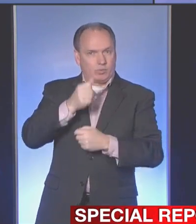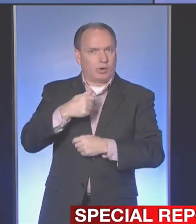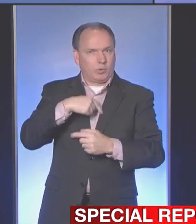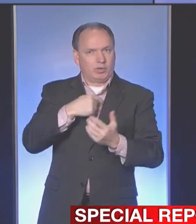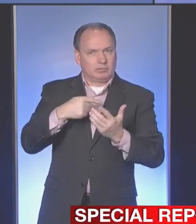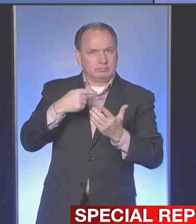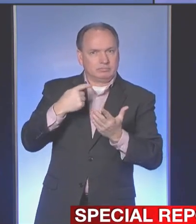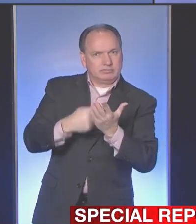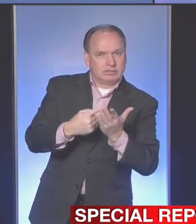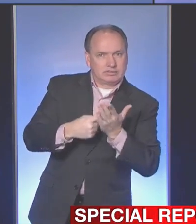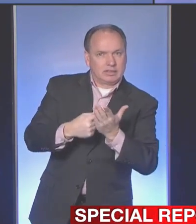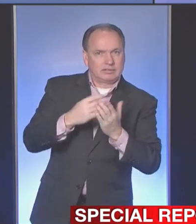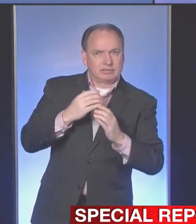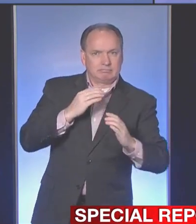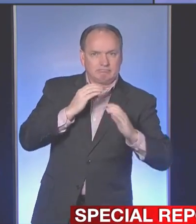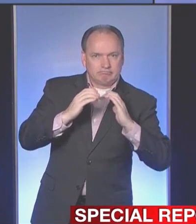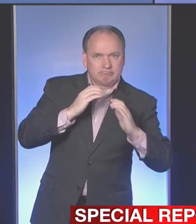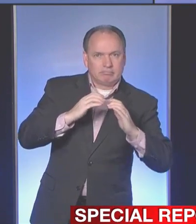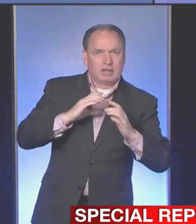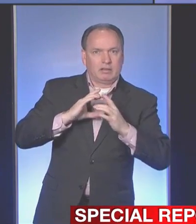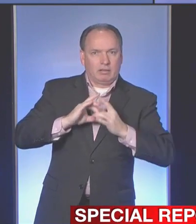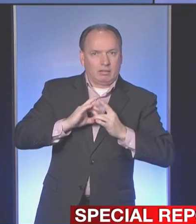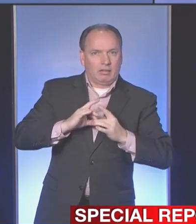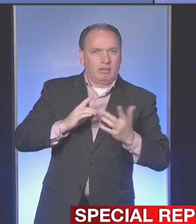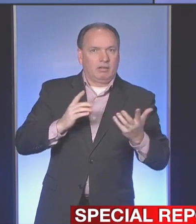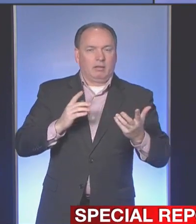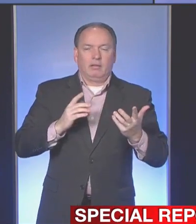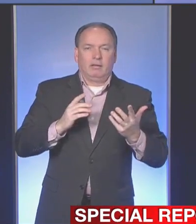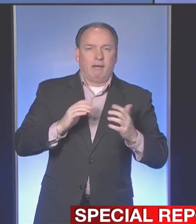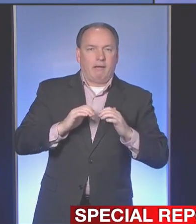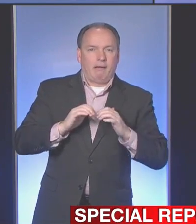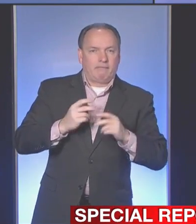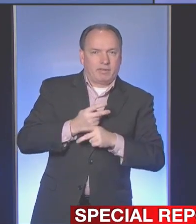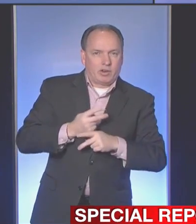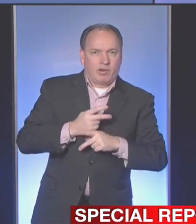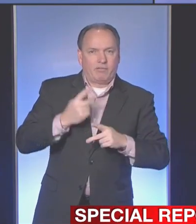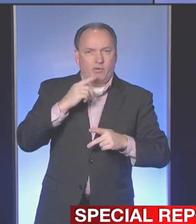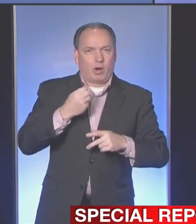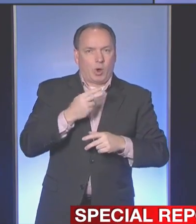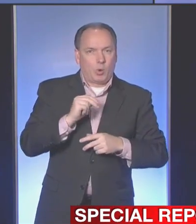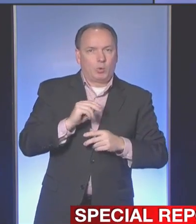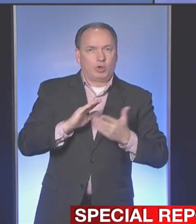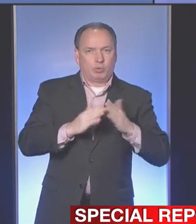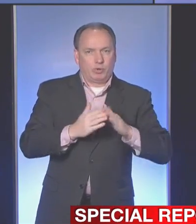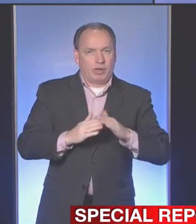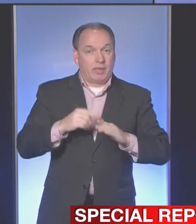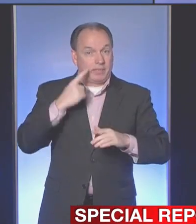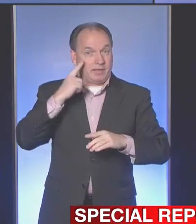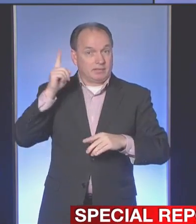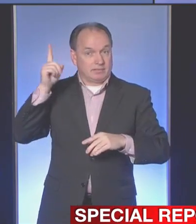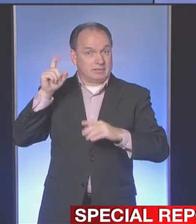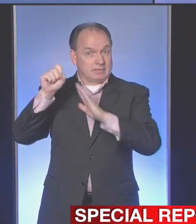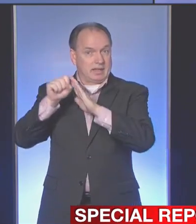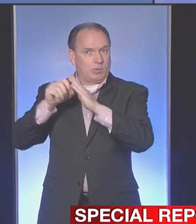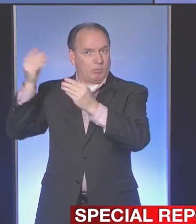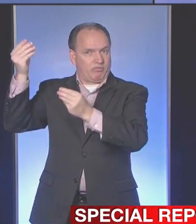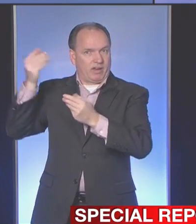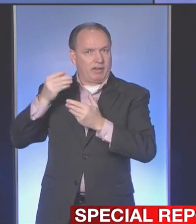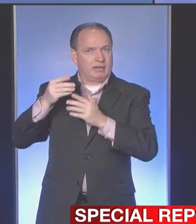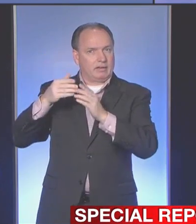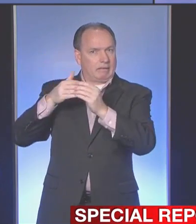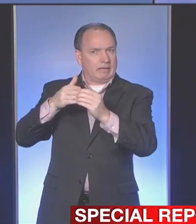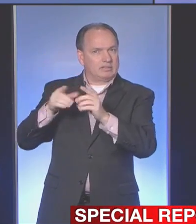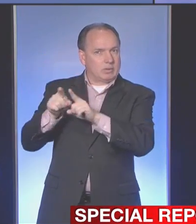talk that through and figure out those things for our own community. I think the state's going to be giving us some guidance on that also.